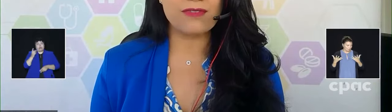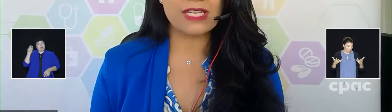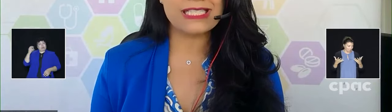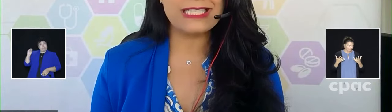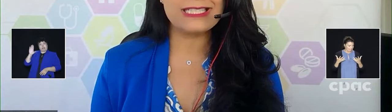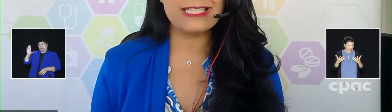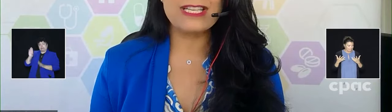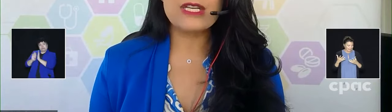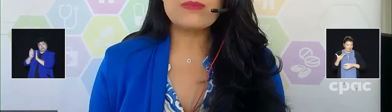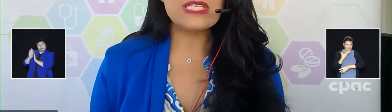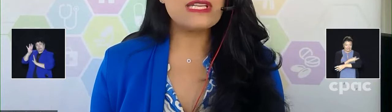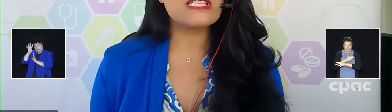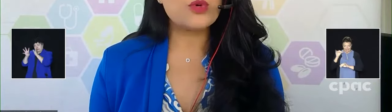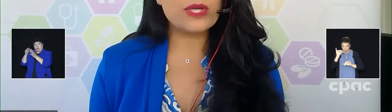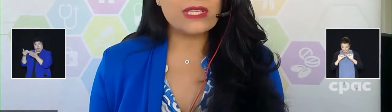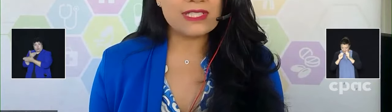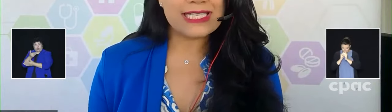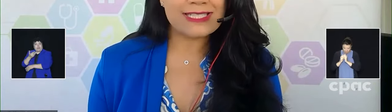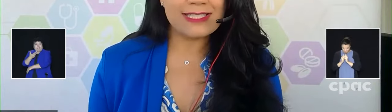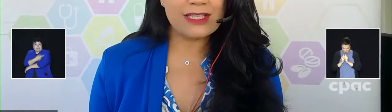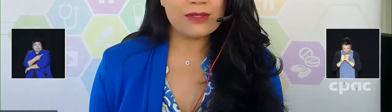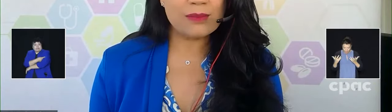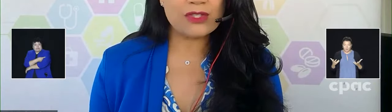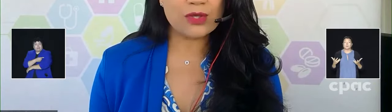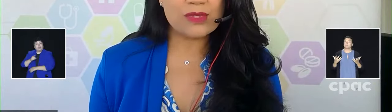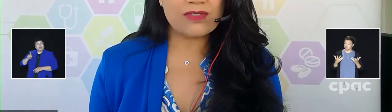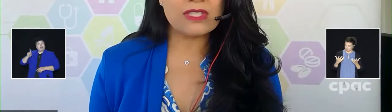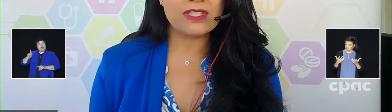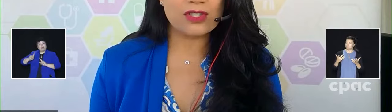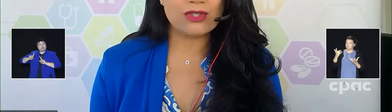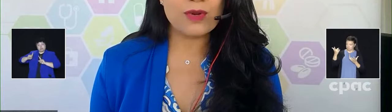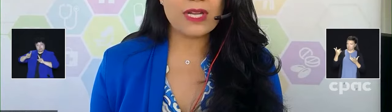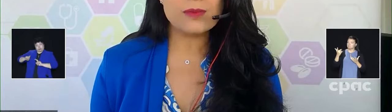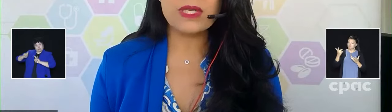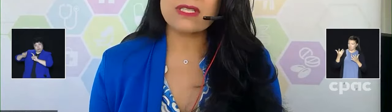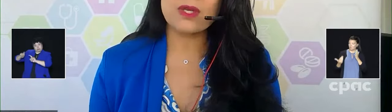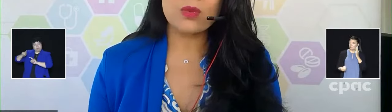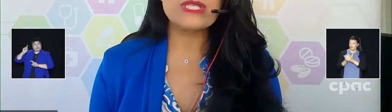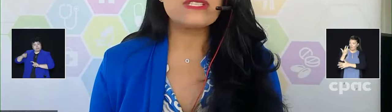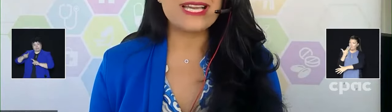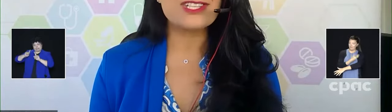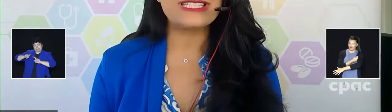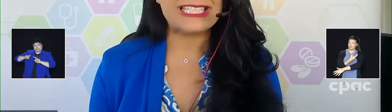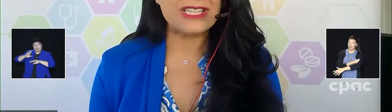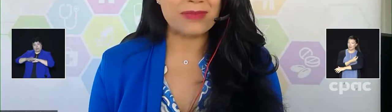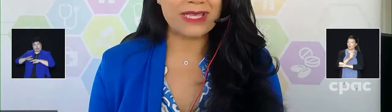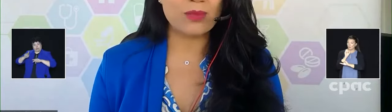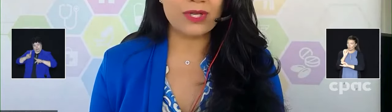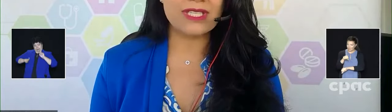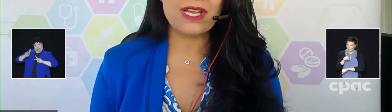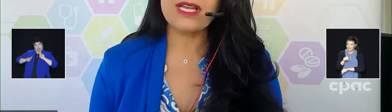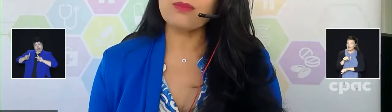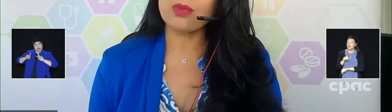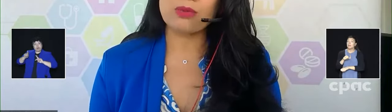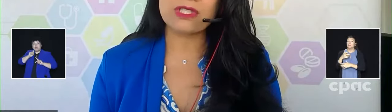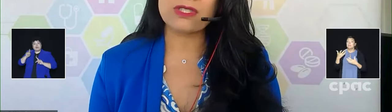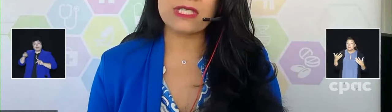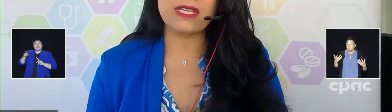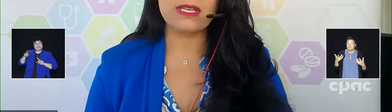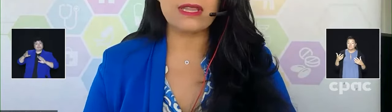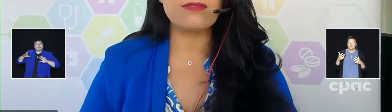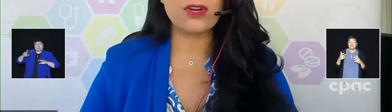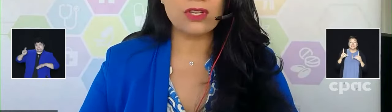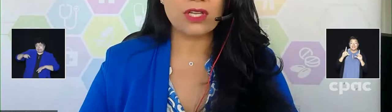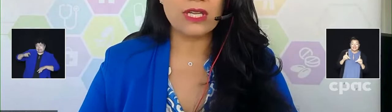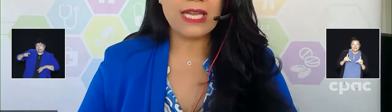different vaccines. They didn't end up going into testing them in terms of the clinical trials because we didn't actually need them at that point in time. We were